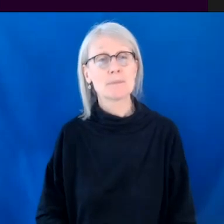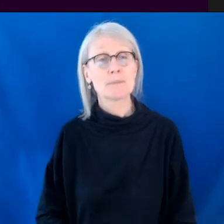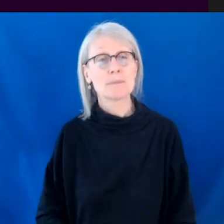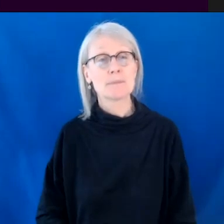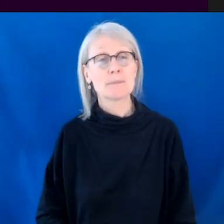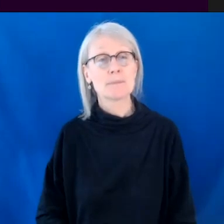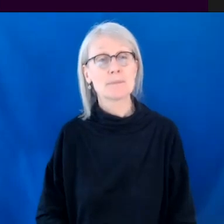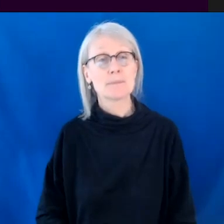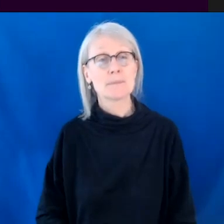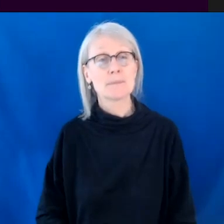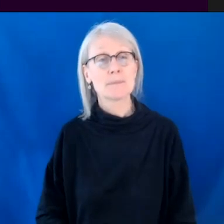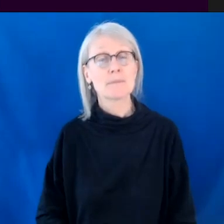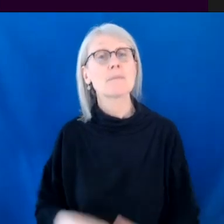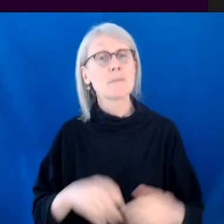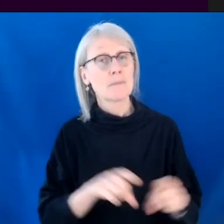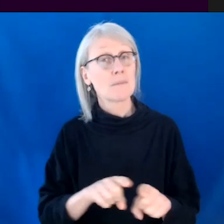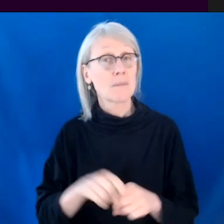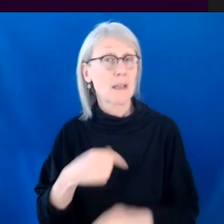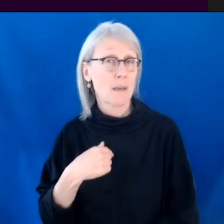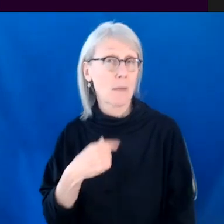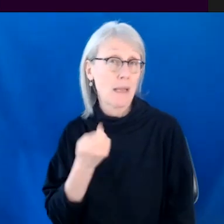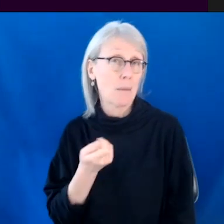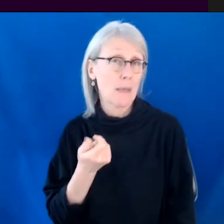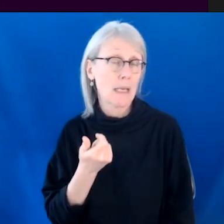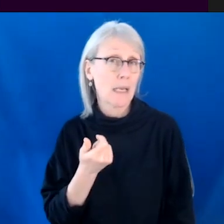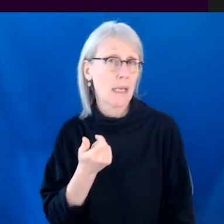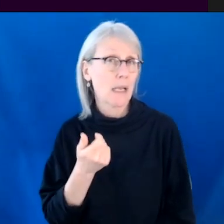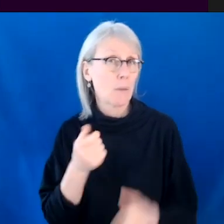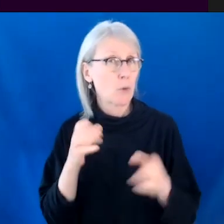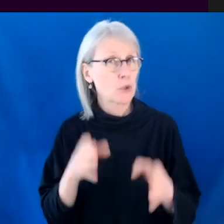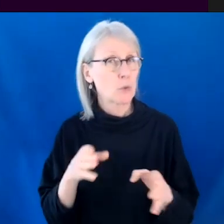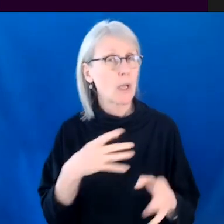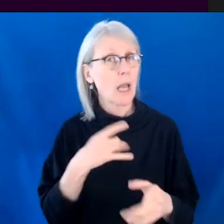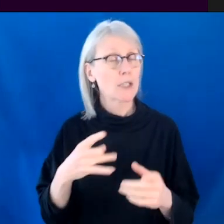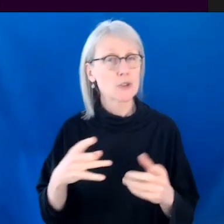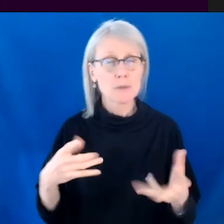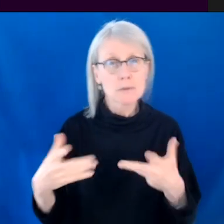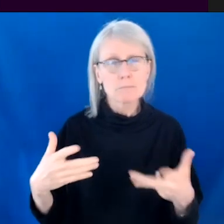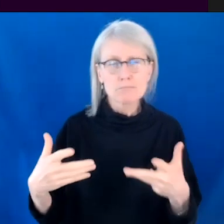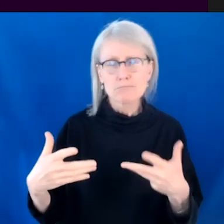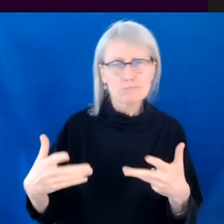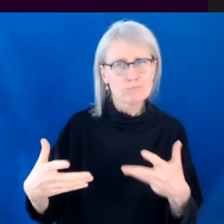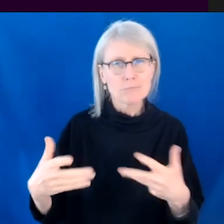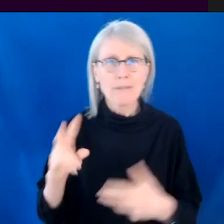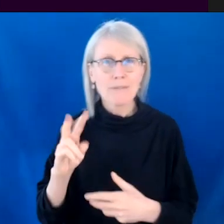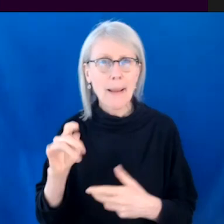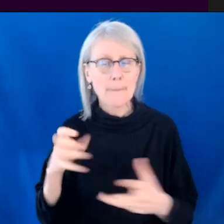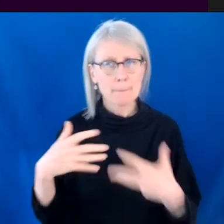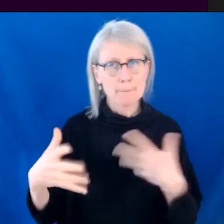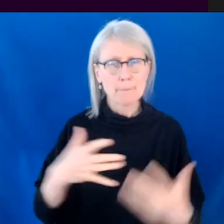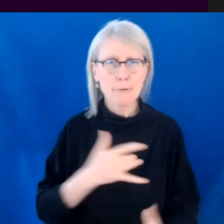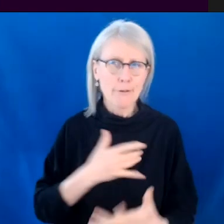I've always been this way, but I am like kind of a person who does go off vibes, like just meeting and talking to people. So